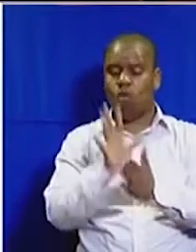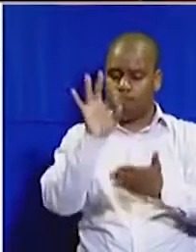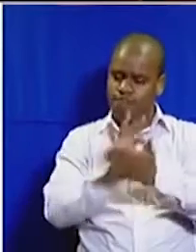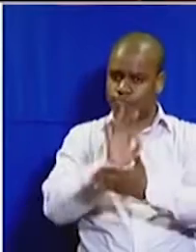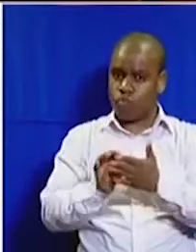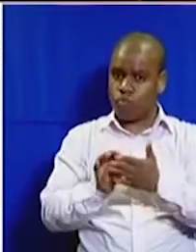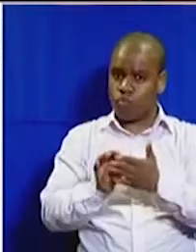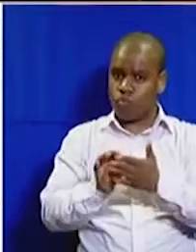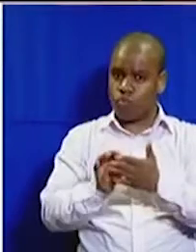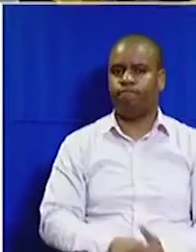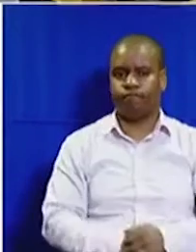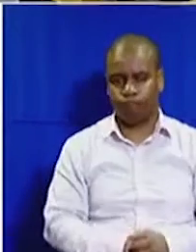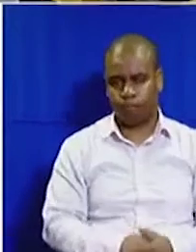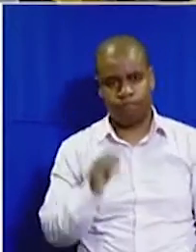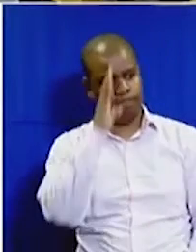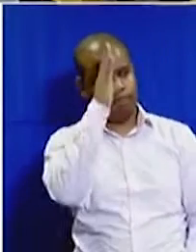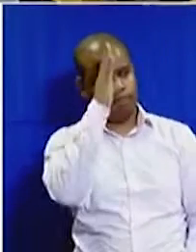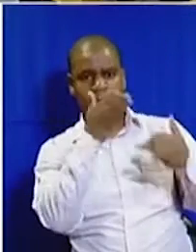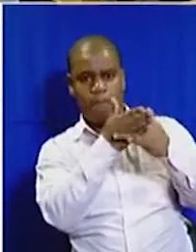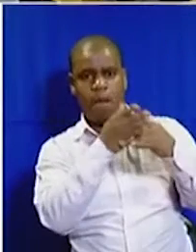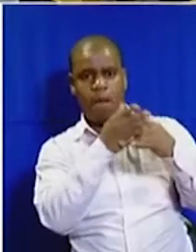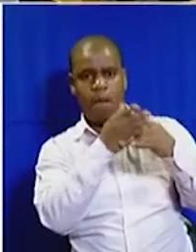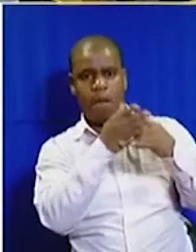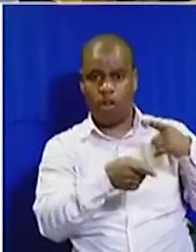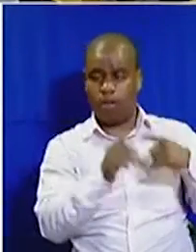On a point of order. Honourable Speaker.